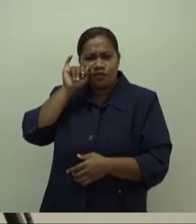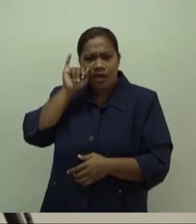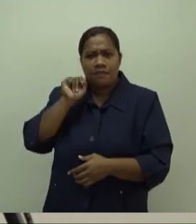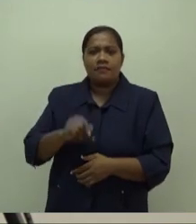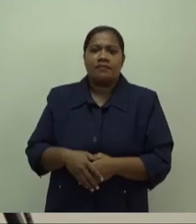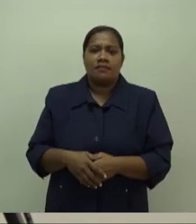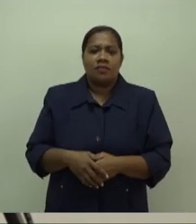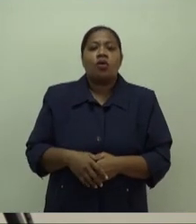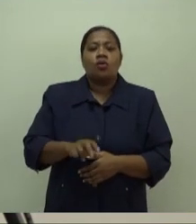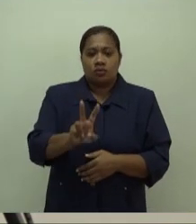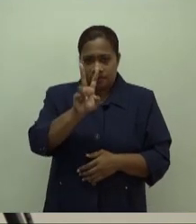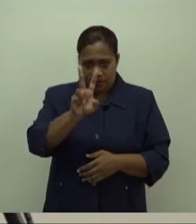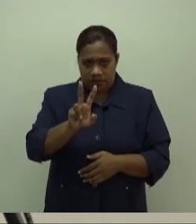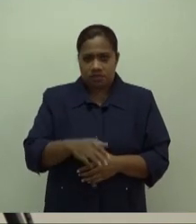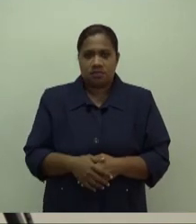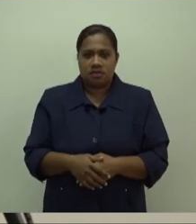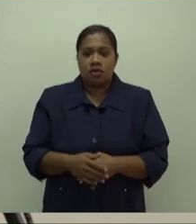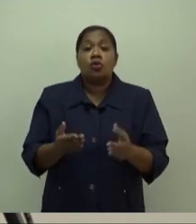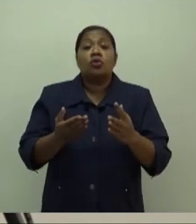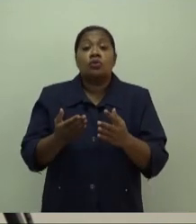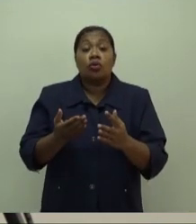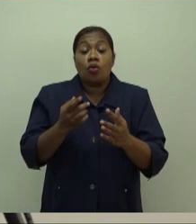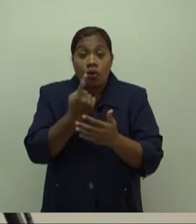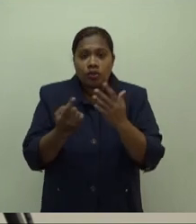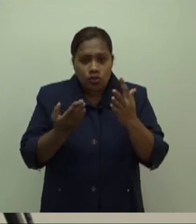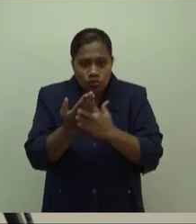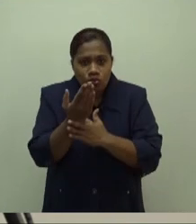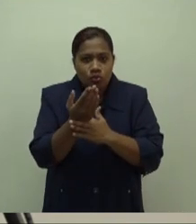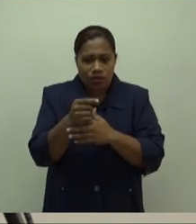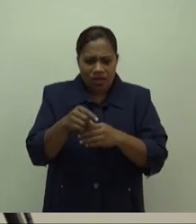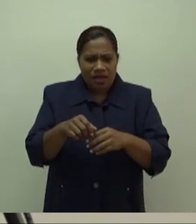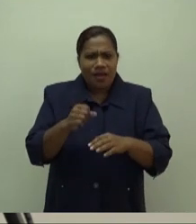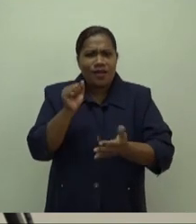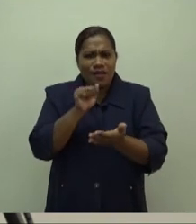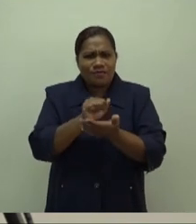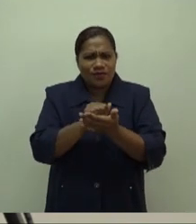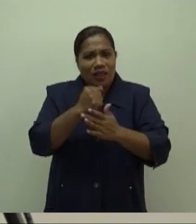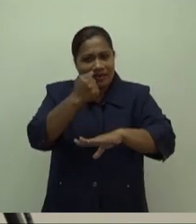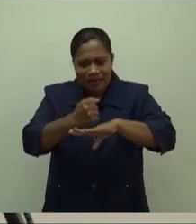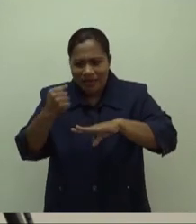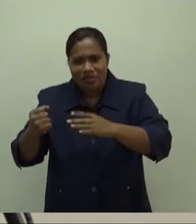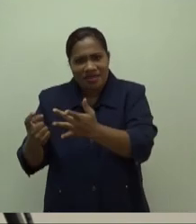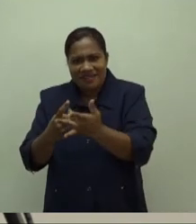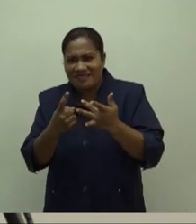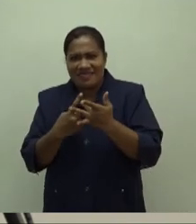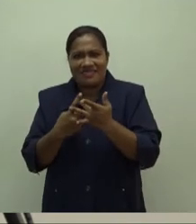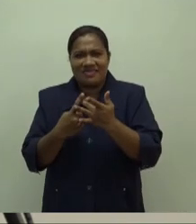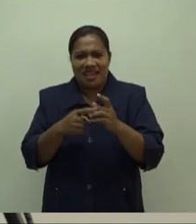place that I engage in through official means. I have no issue being made into a meme.